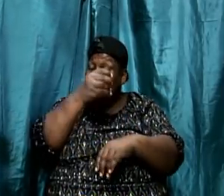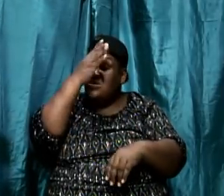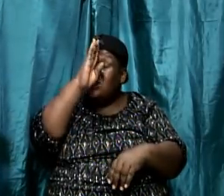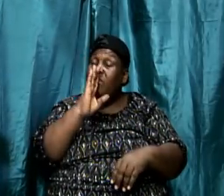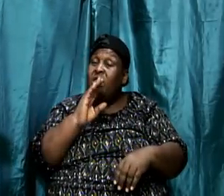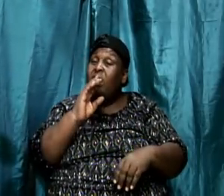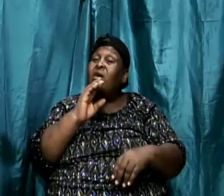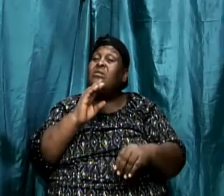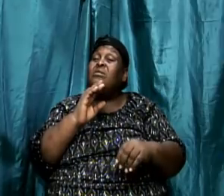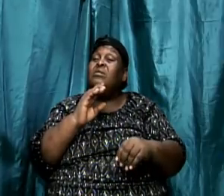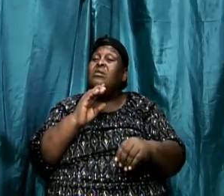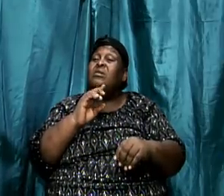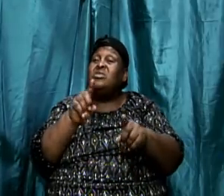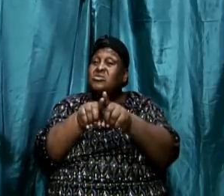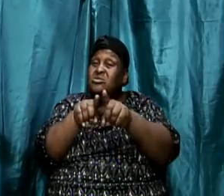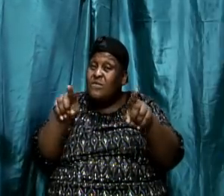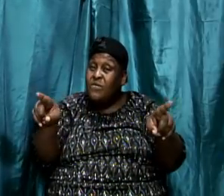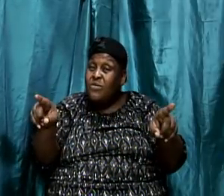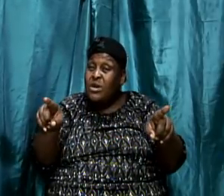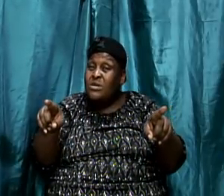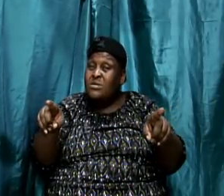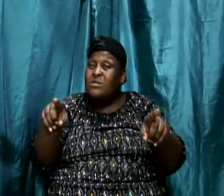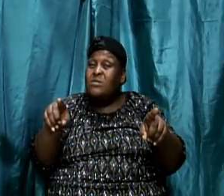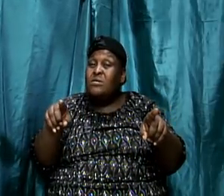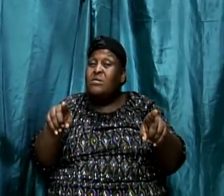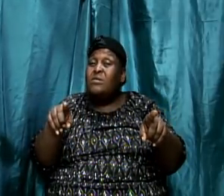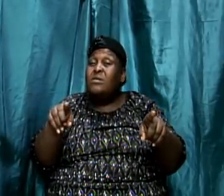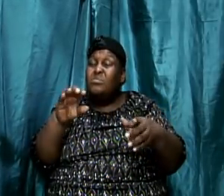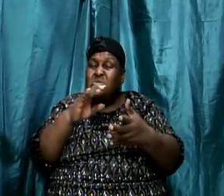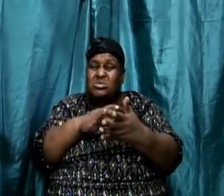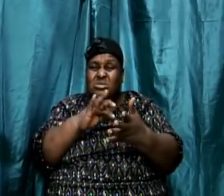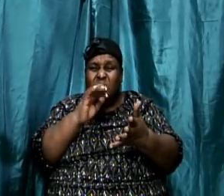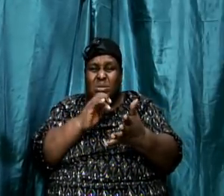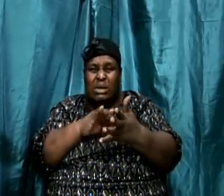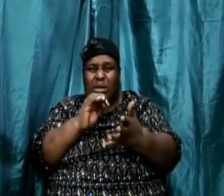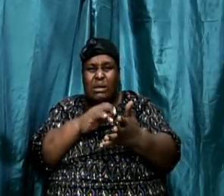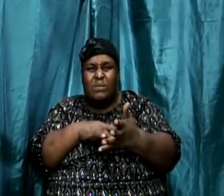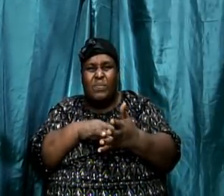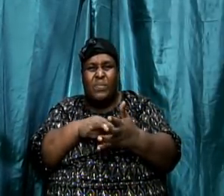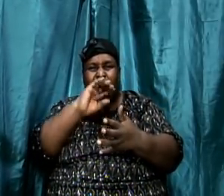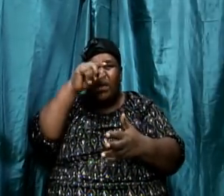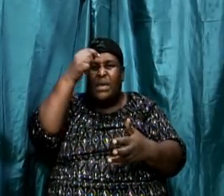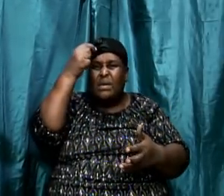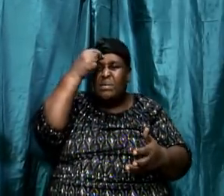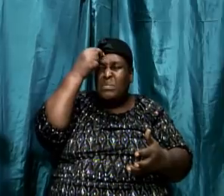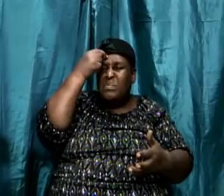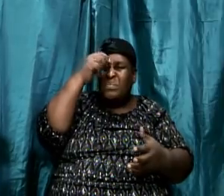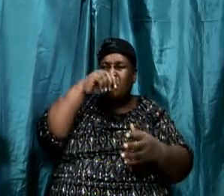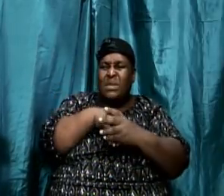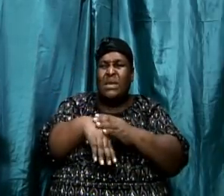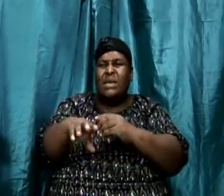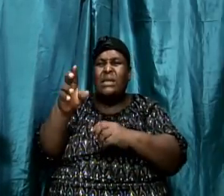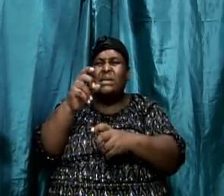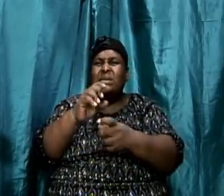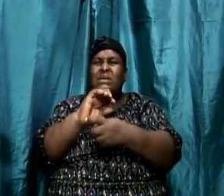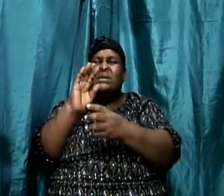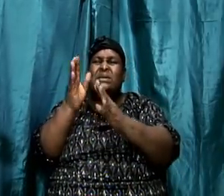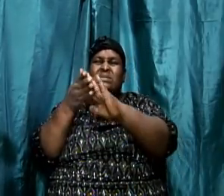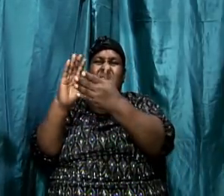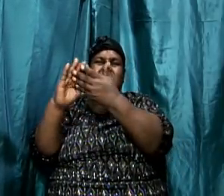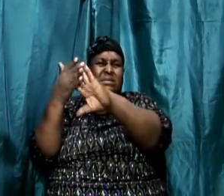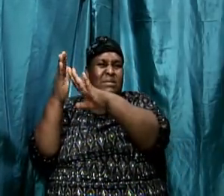you have to study the context, the occupation, what was taking place. What was governing authority in the city? Amen.